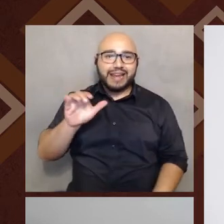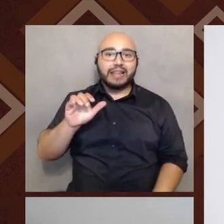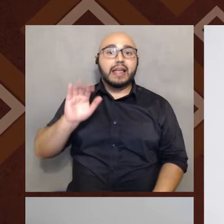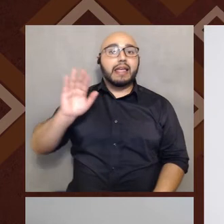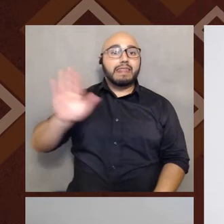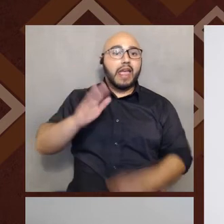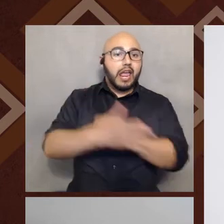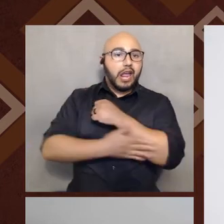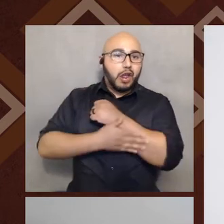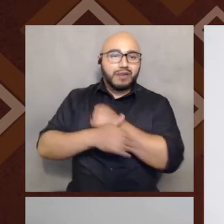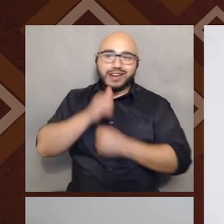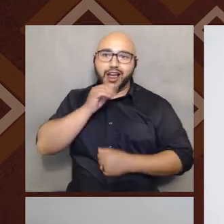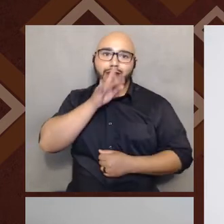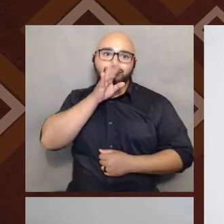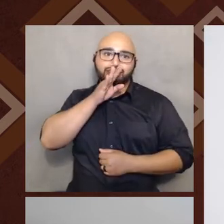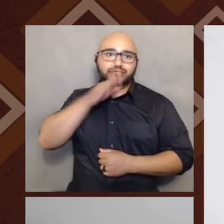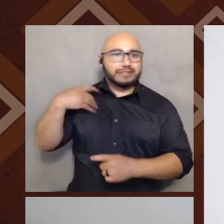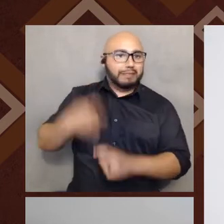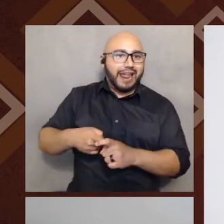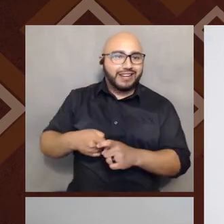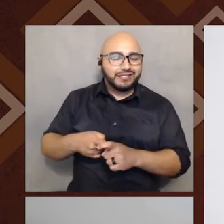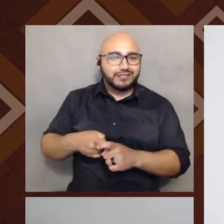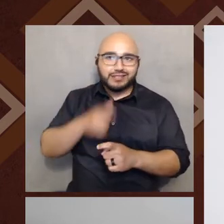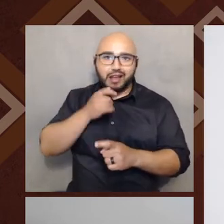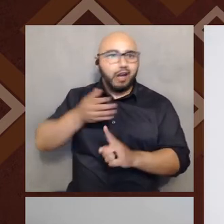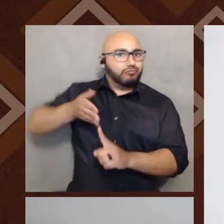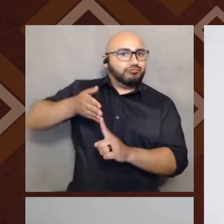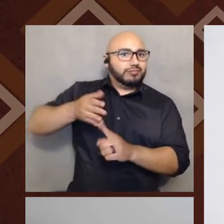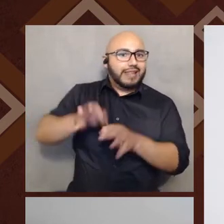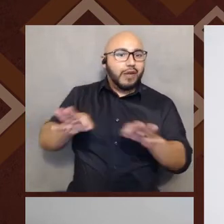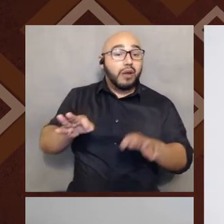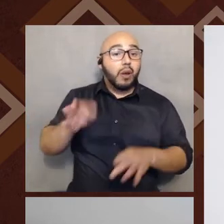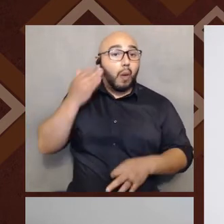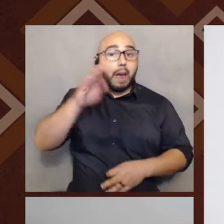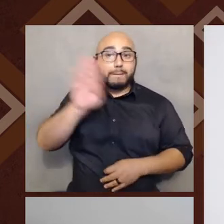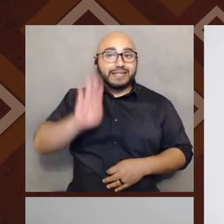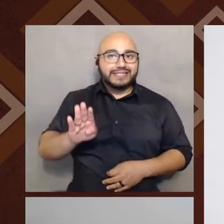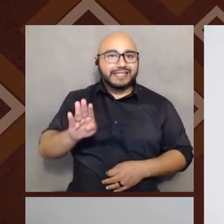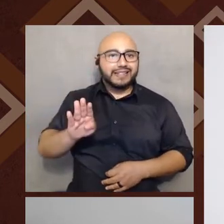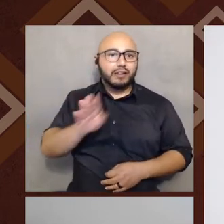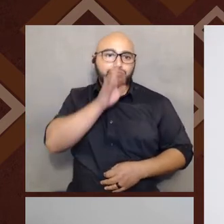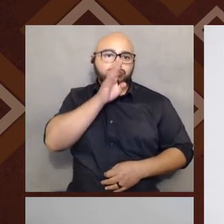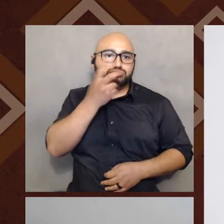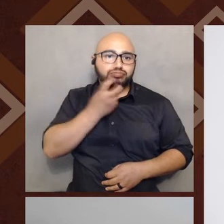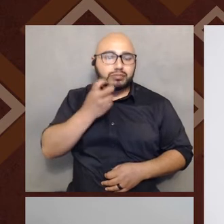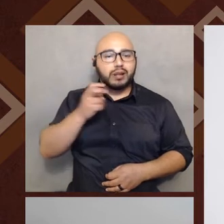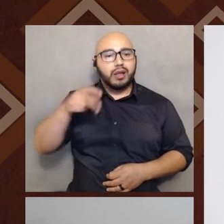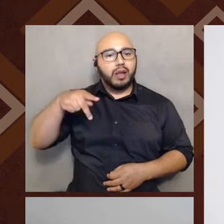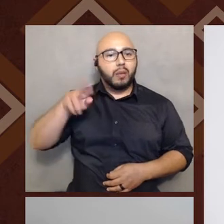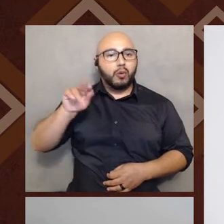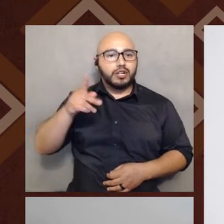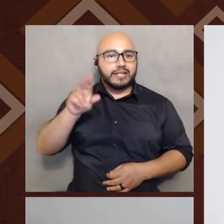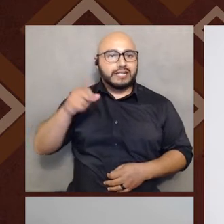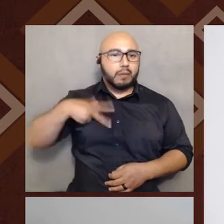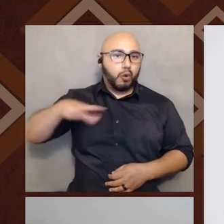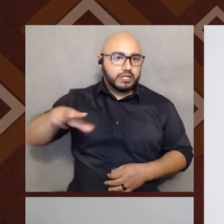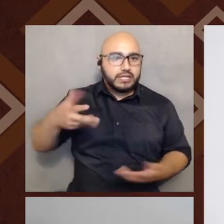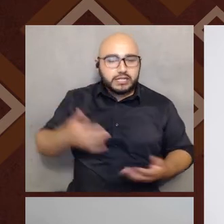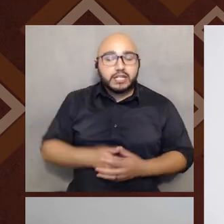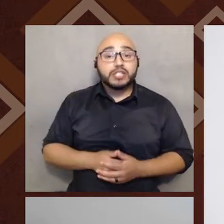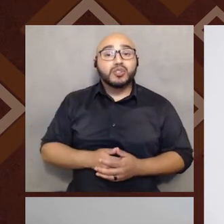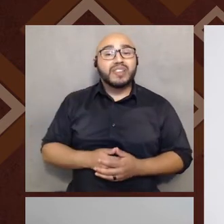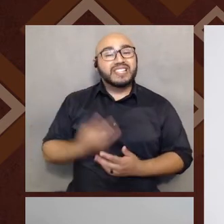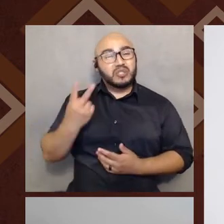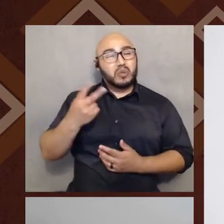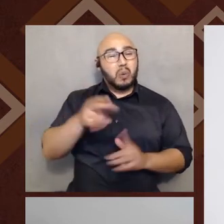where Spanish is the dominant language. They're Brazil speaks Portuguese. So those are the really two exceptions. Other than that,